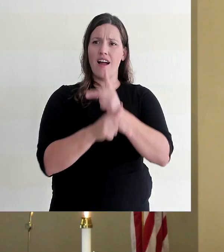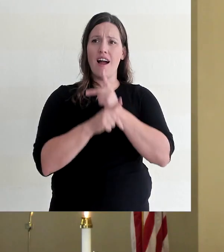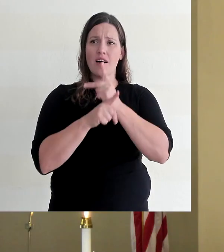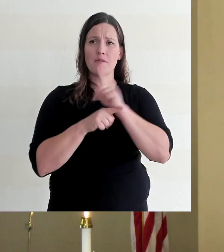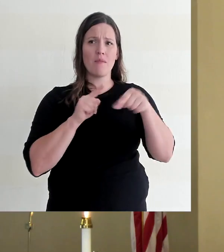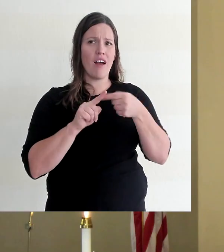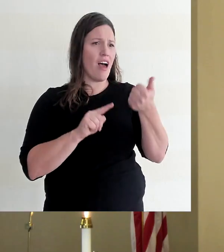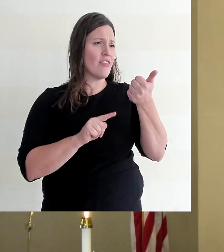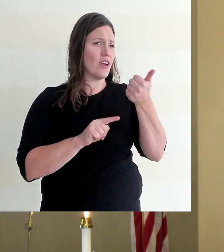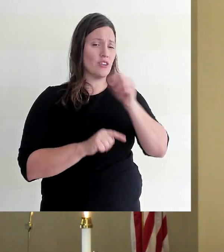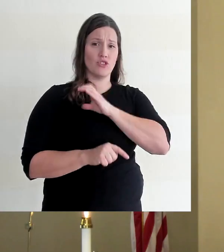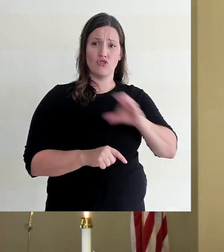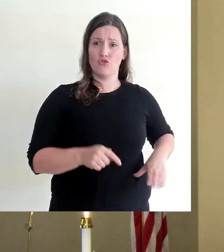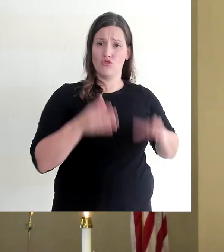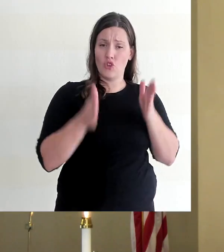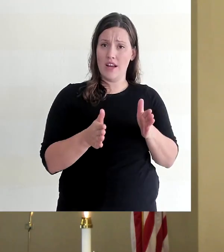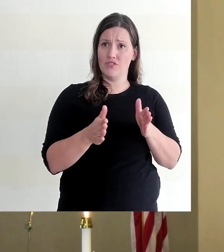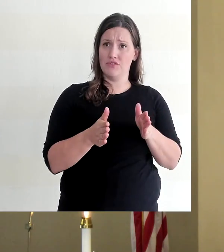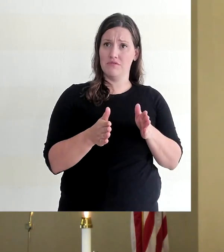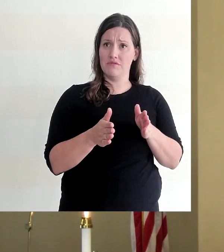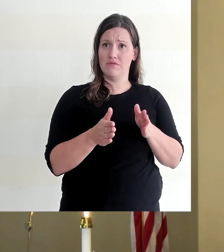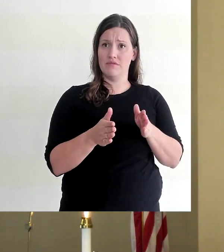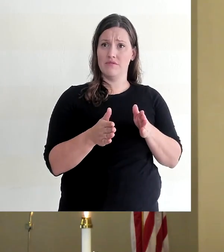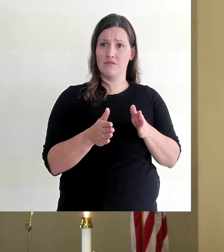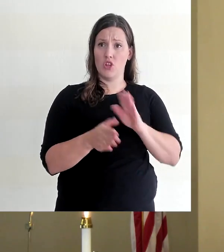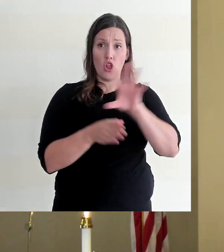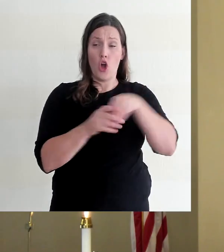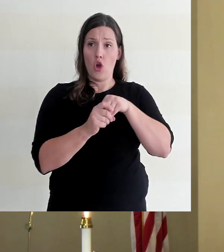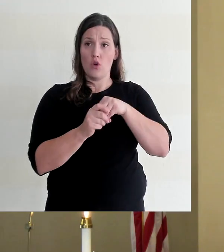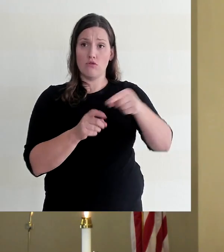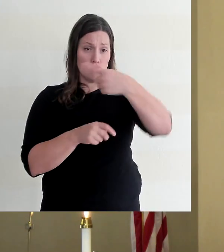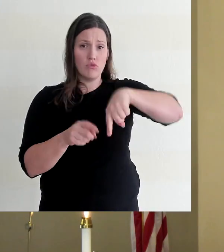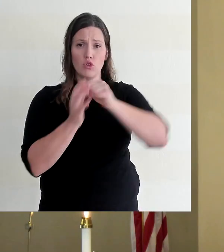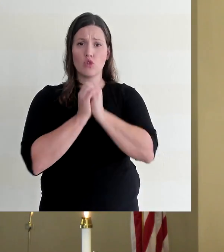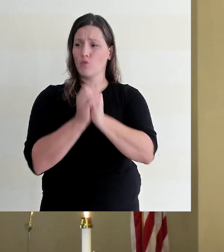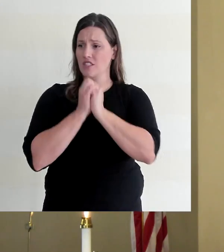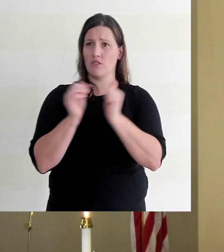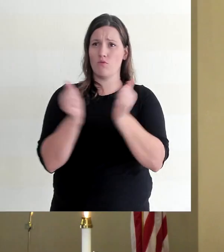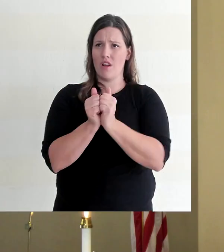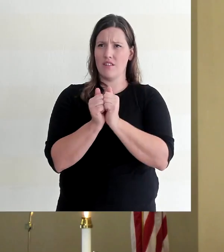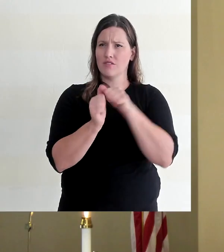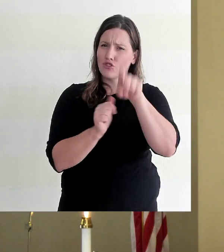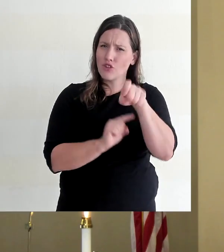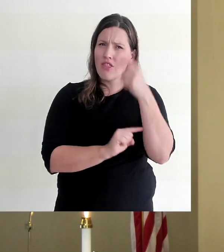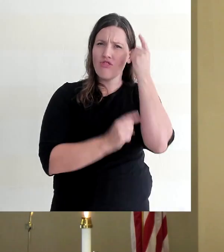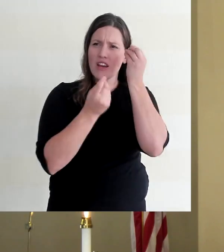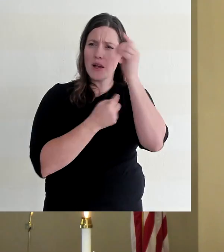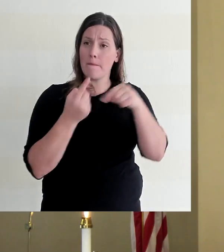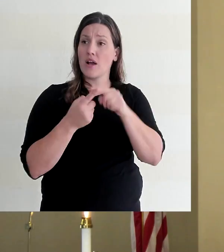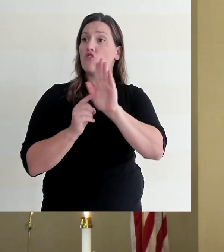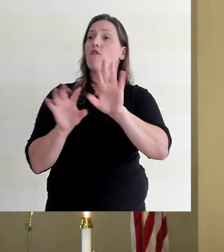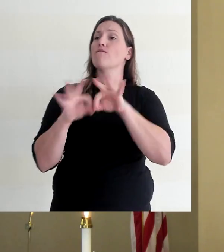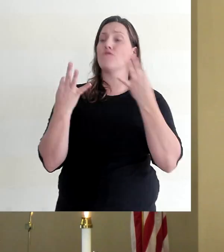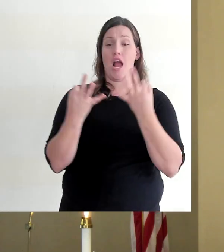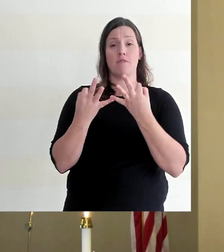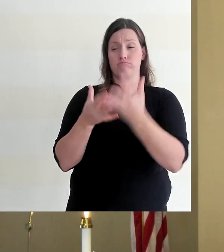about other Christians, especially those that you worship with. You are to consider them a part of your